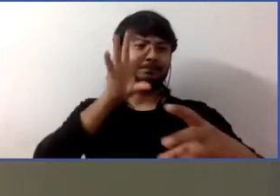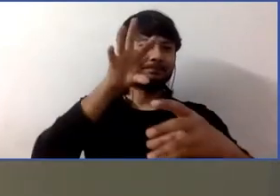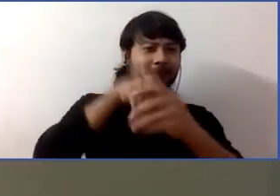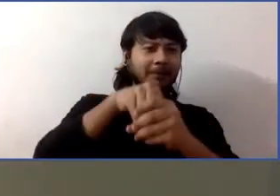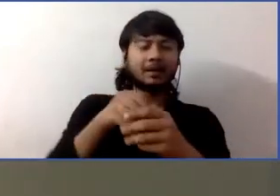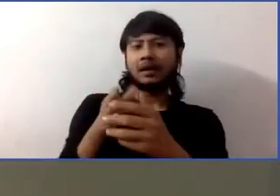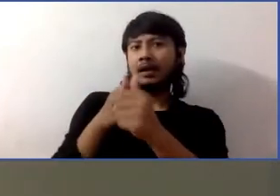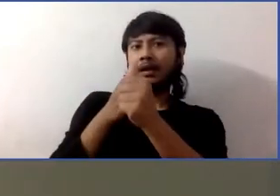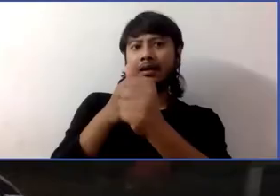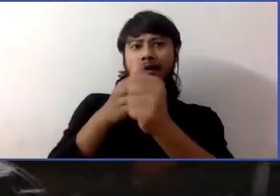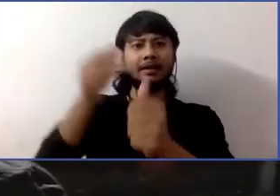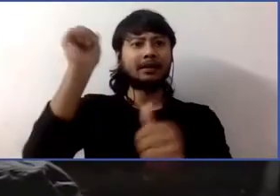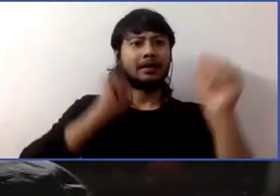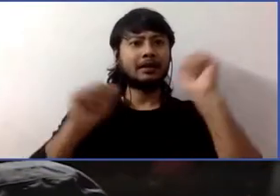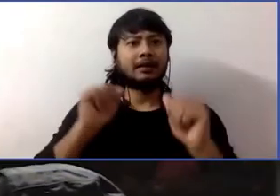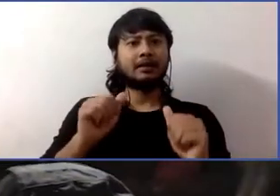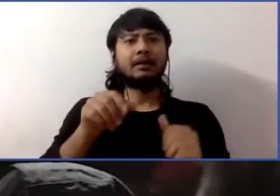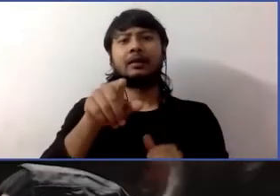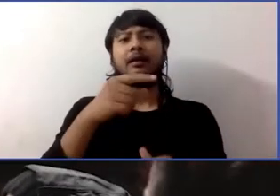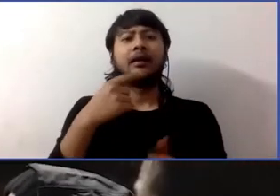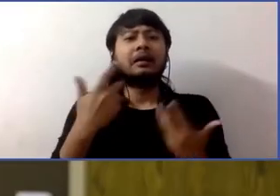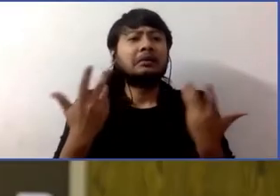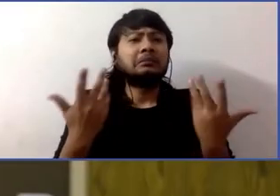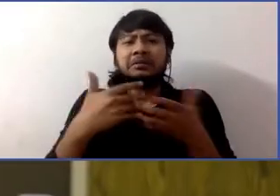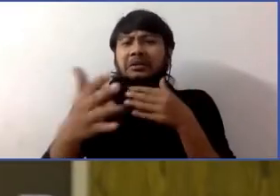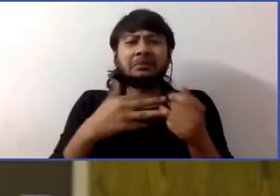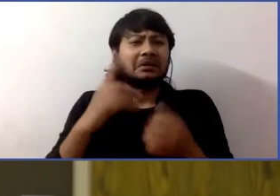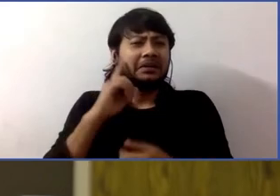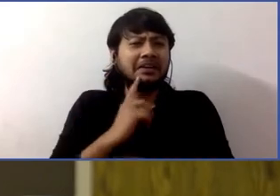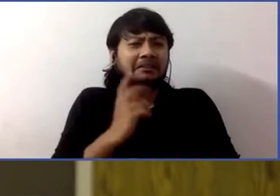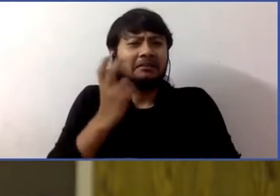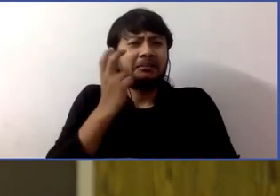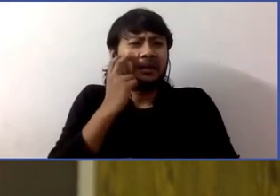matter if I'm deaf and legally blind,